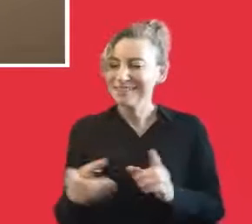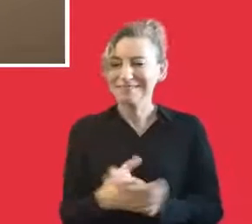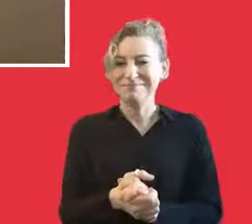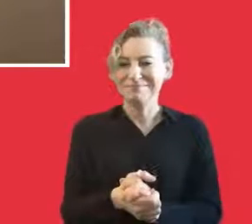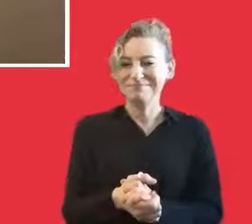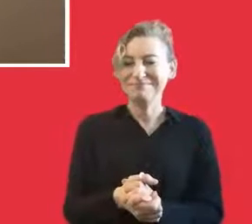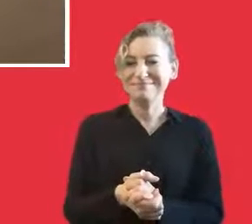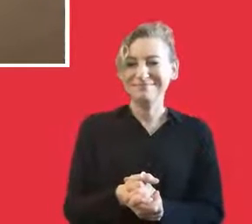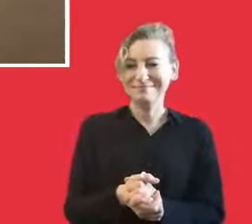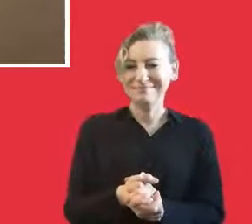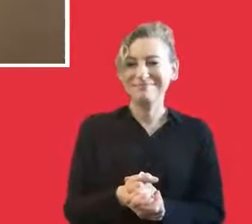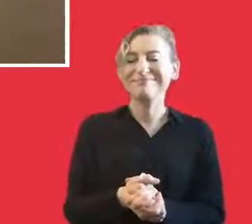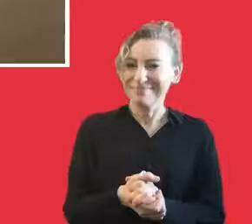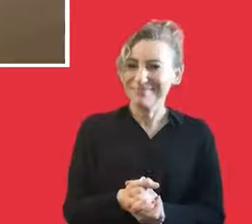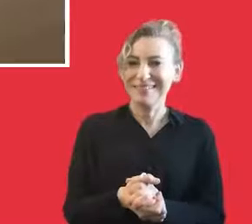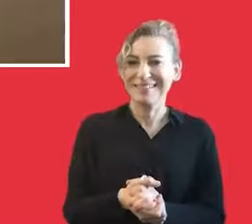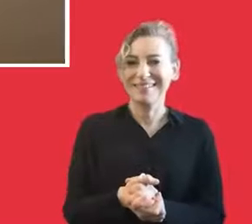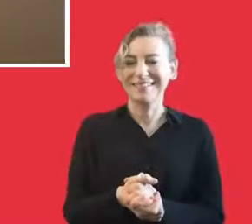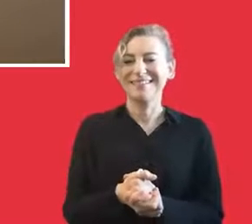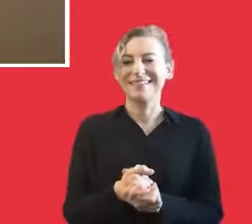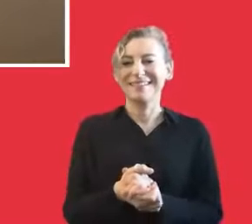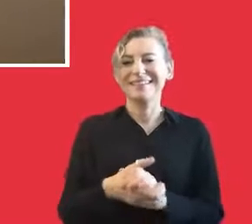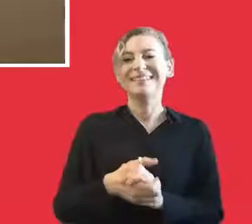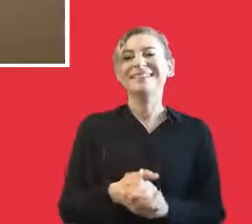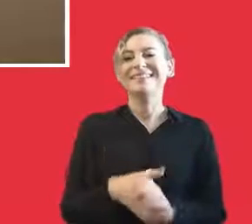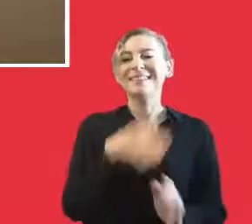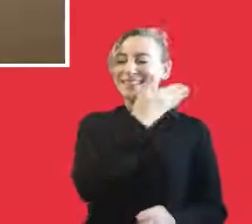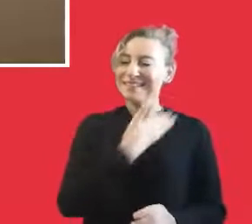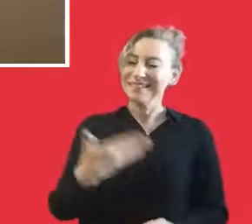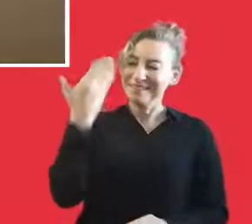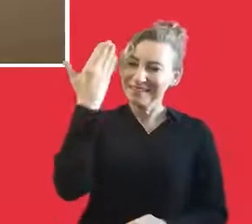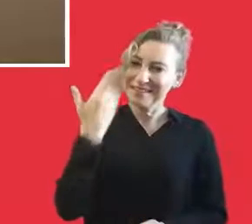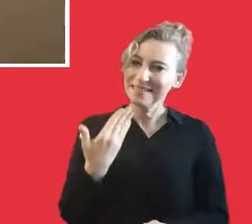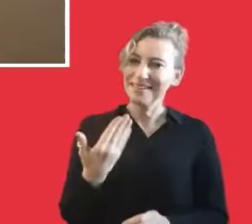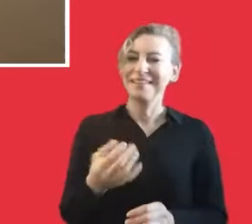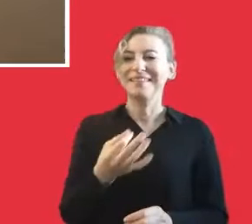the same energy all the time, but still, we're doing our best to keep it as vigorous as possible.